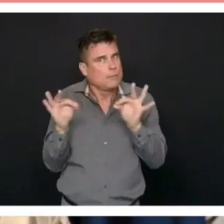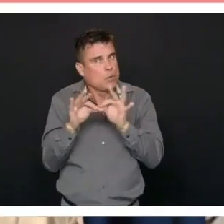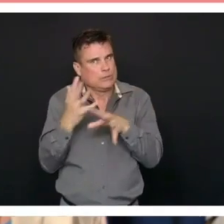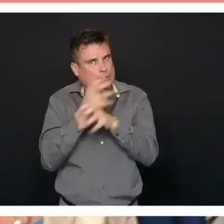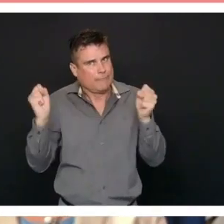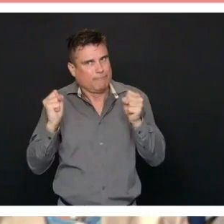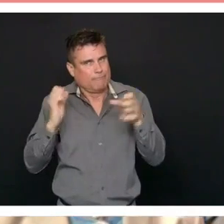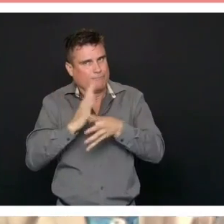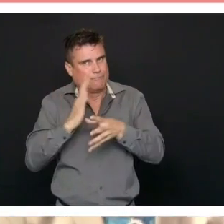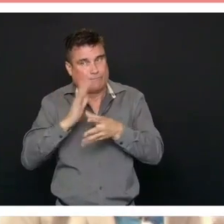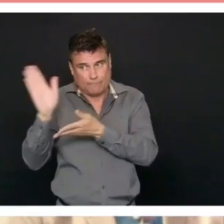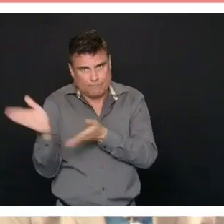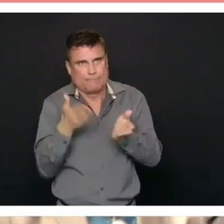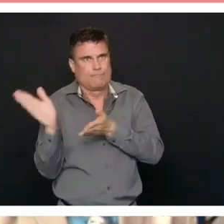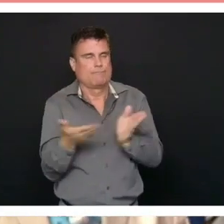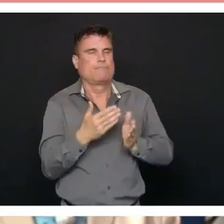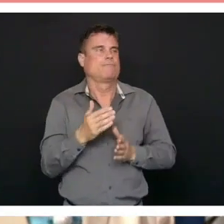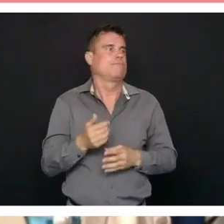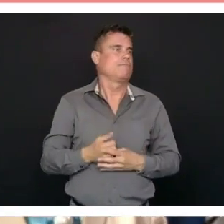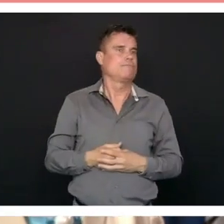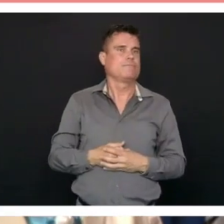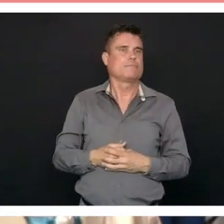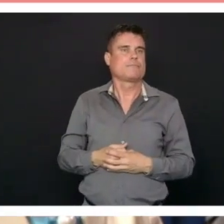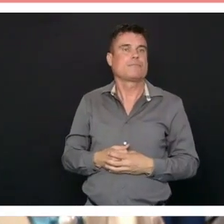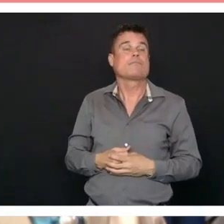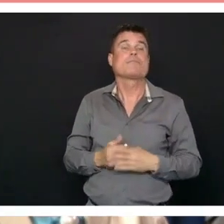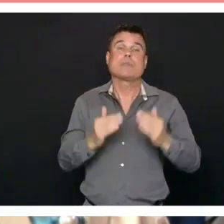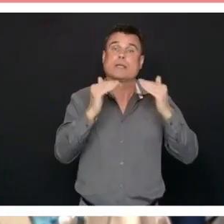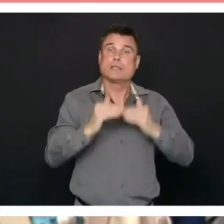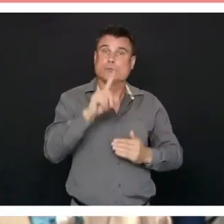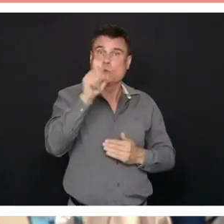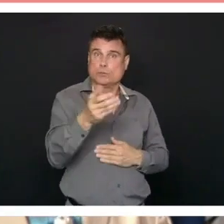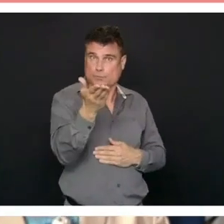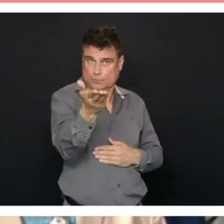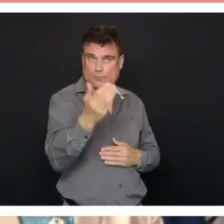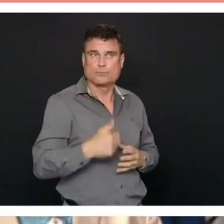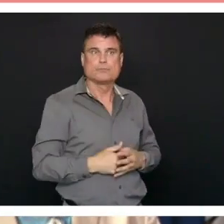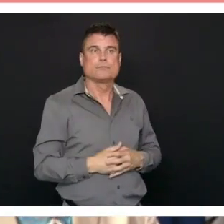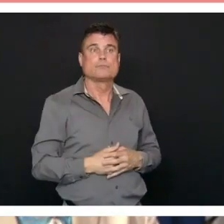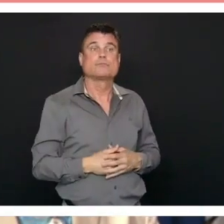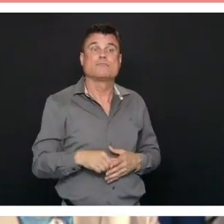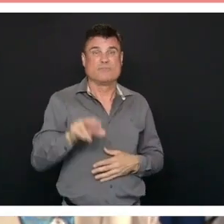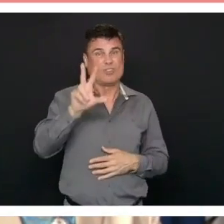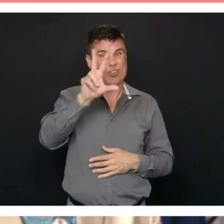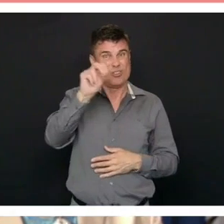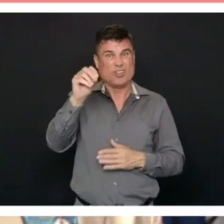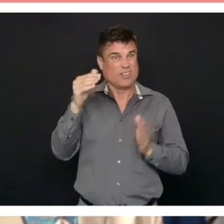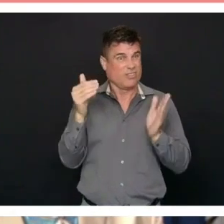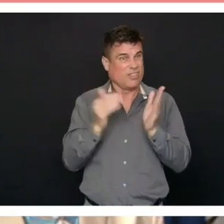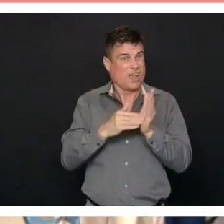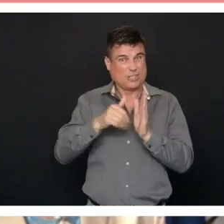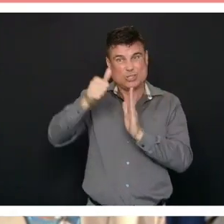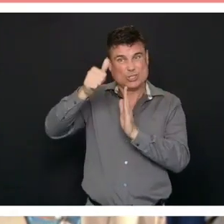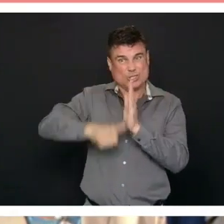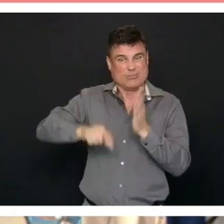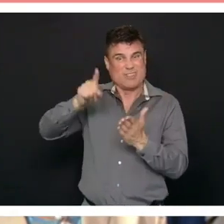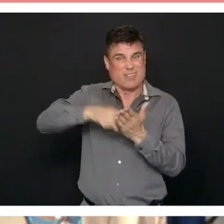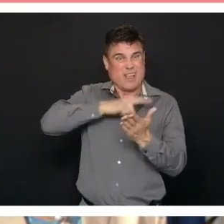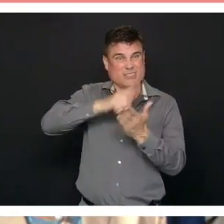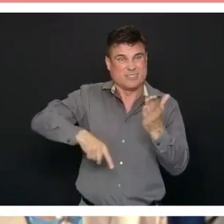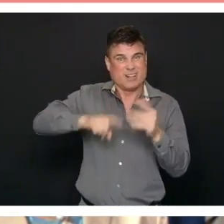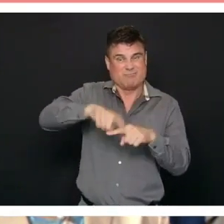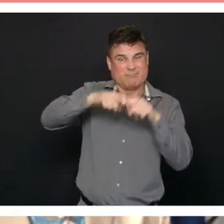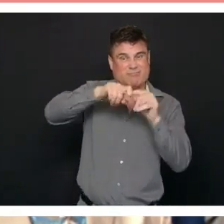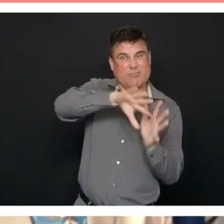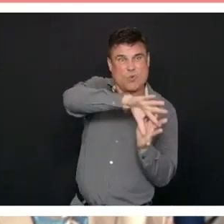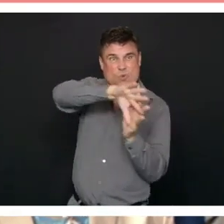Premier and Mr Dixon I'm hoping you could reflect on I'm sure there are some people on that list of 30,000 canceled surgeries who are in pain and